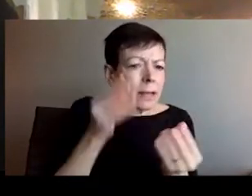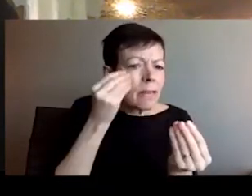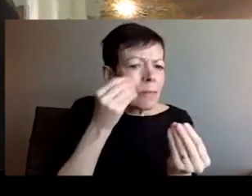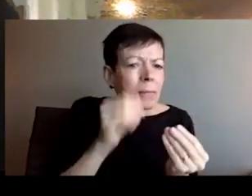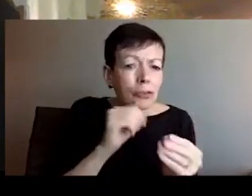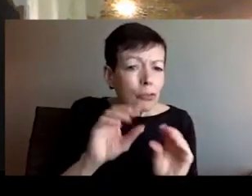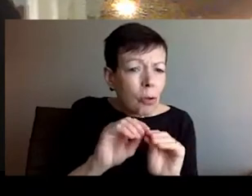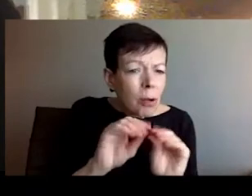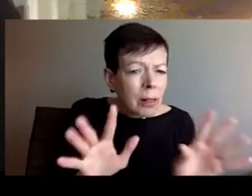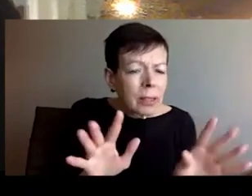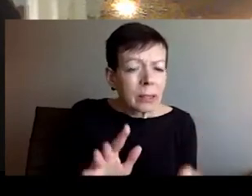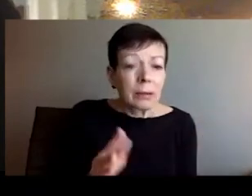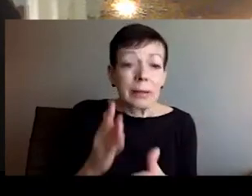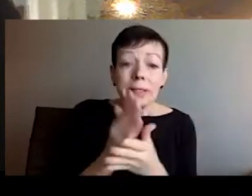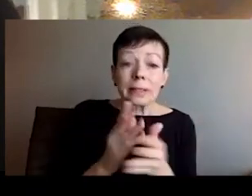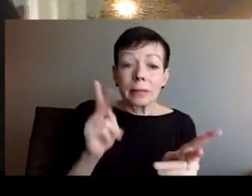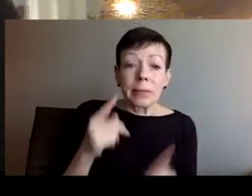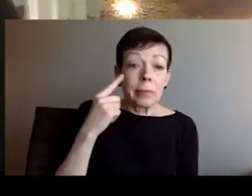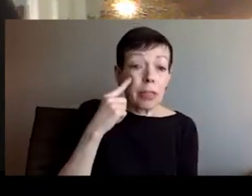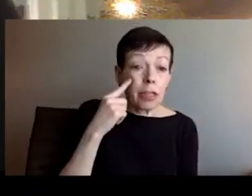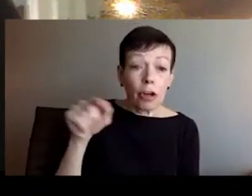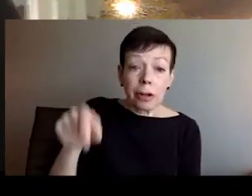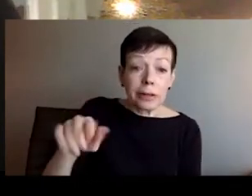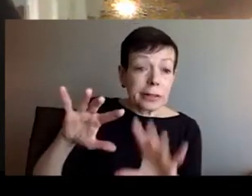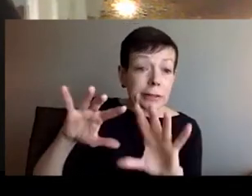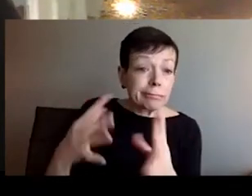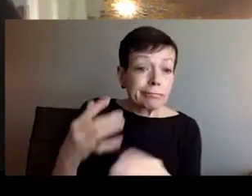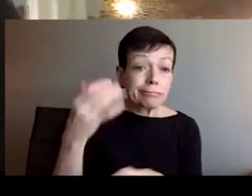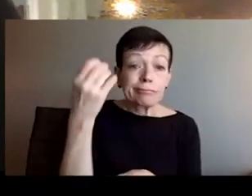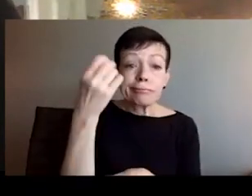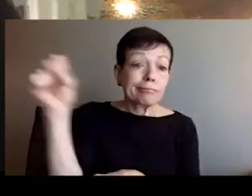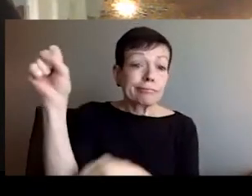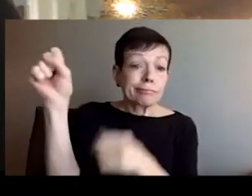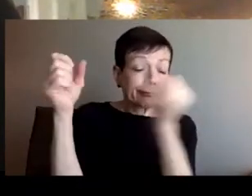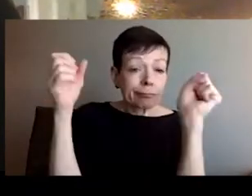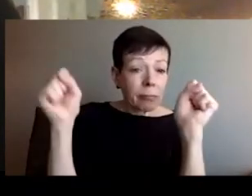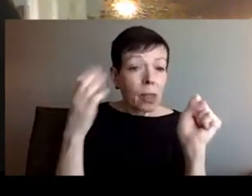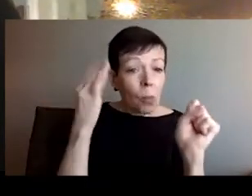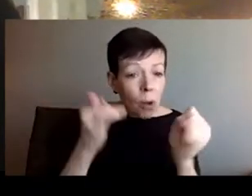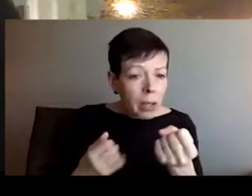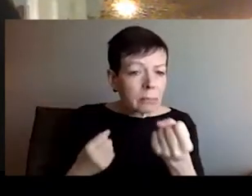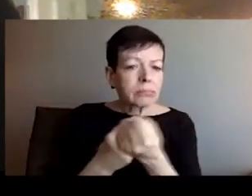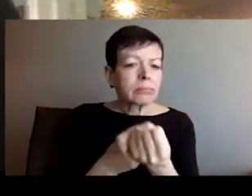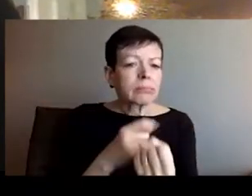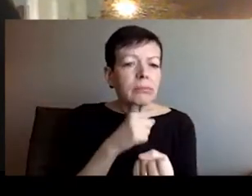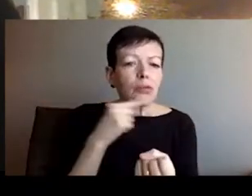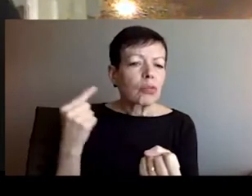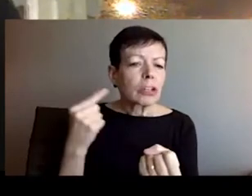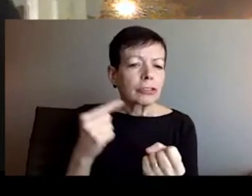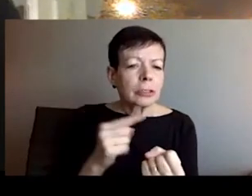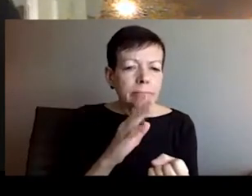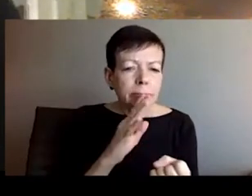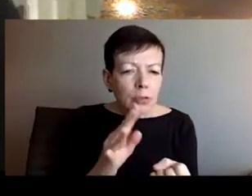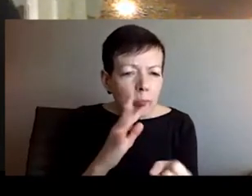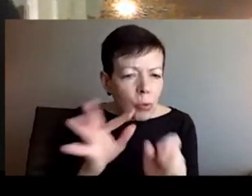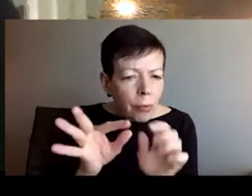it's, I think, disappointed many people in the world and especially